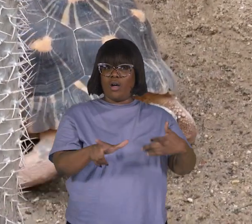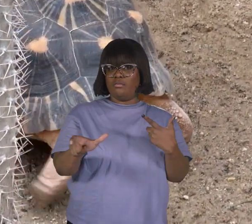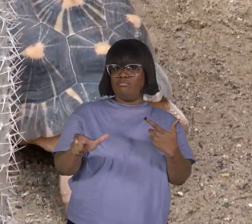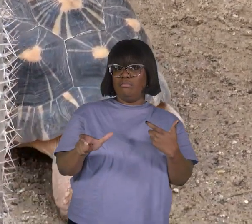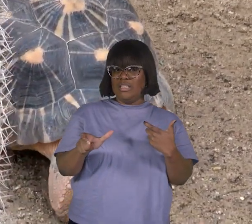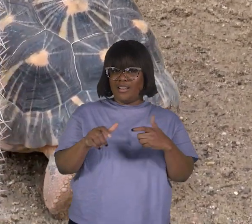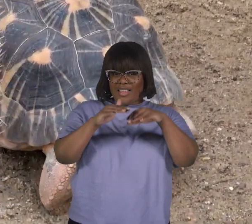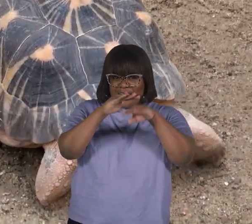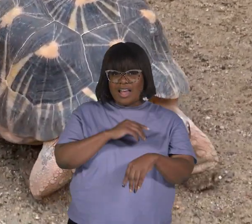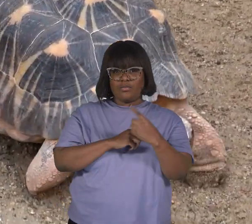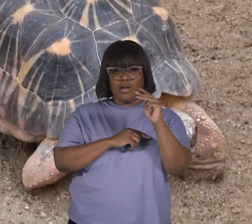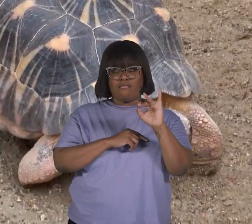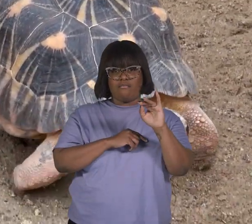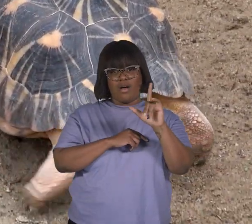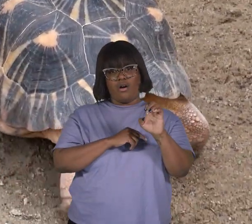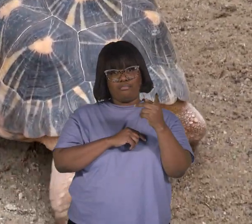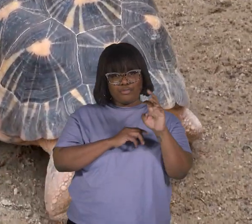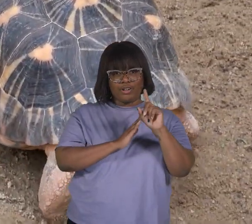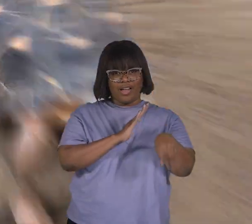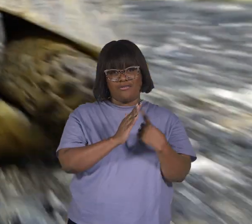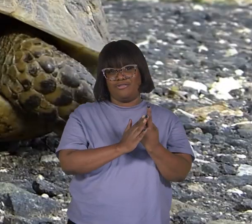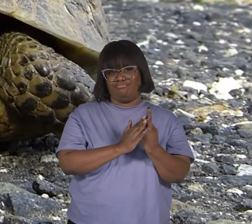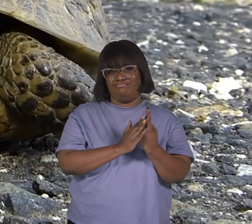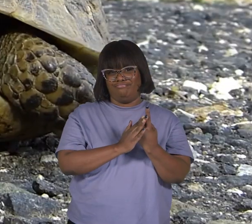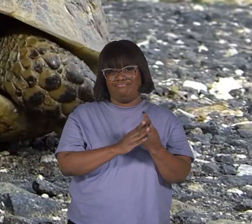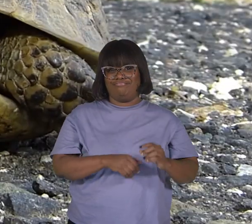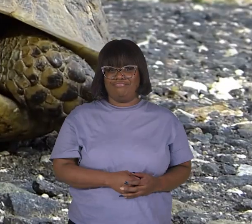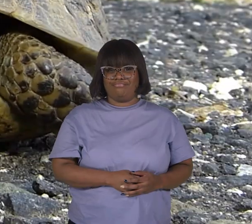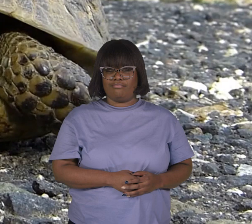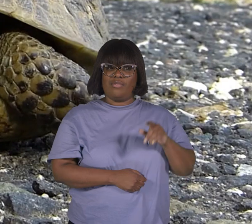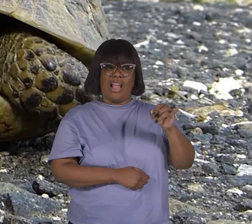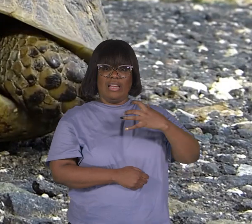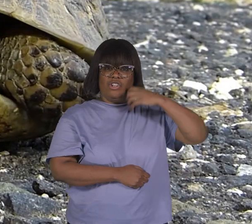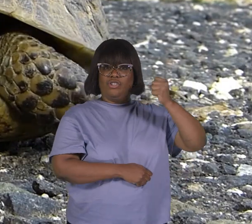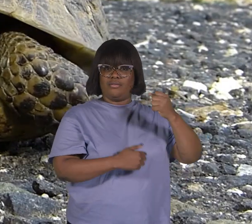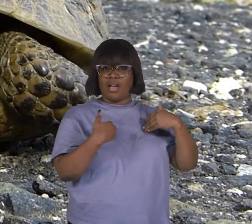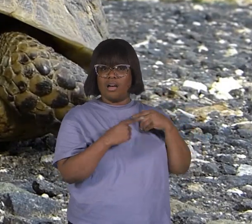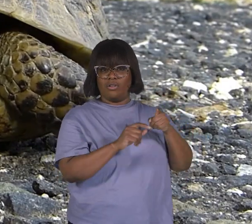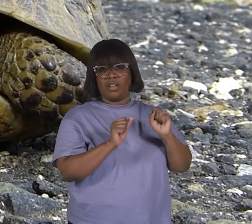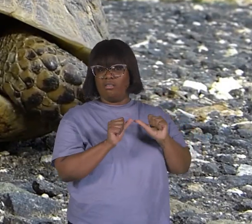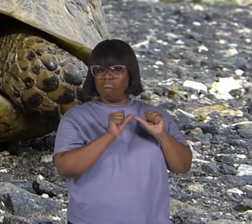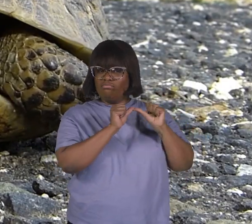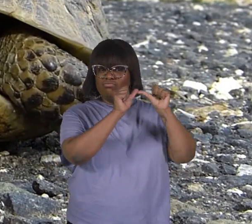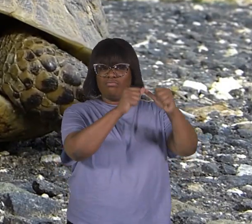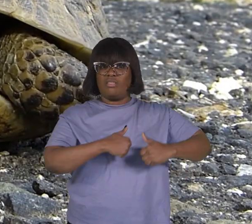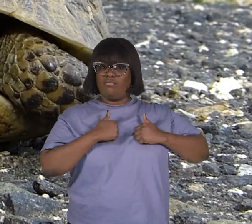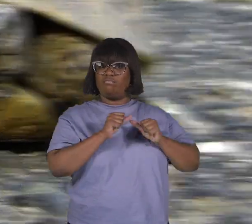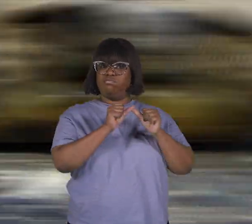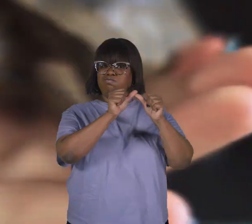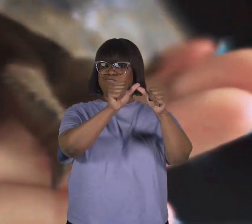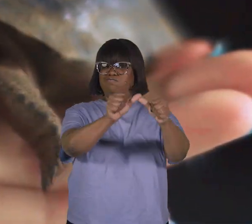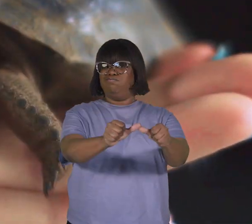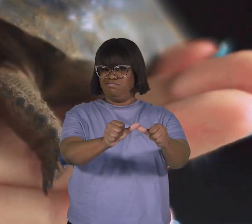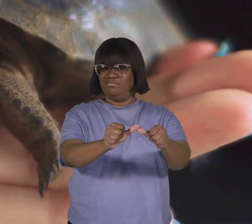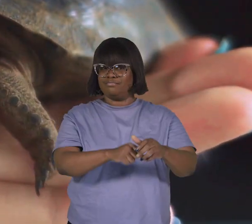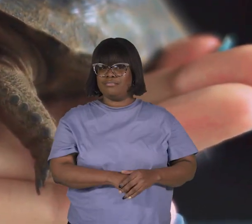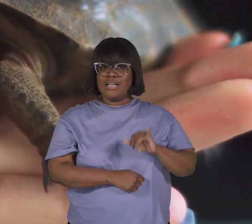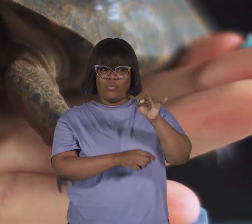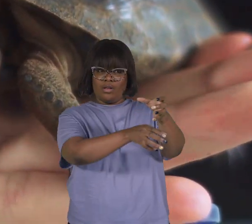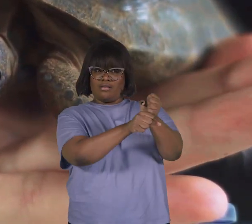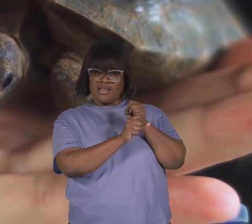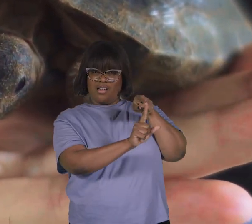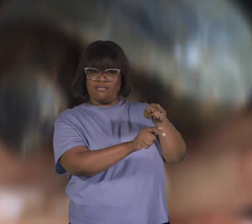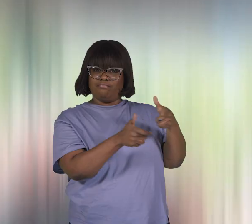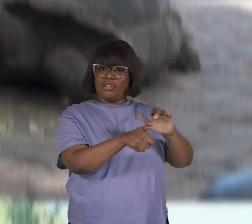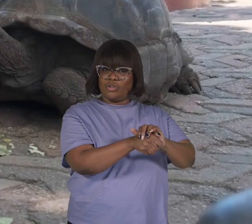speed of less than one mile per hour. These ancient animals can live for a very long time. If you get a